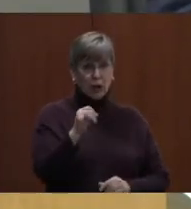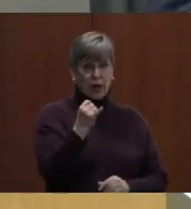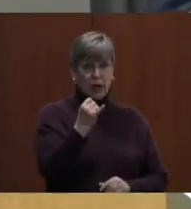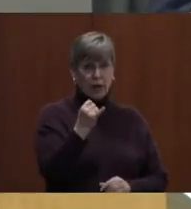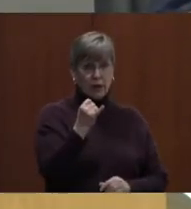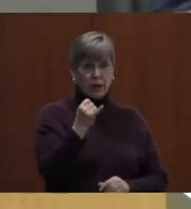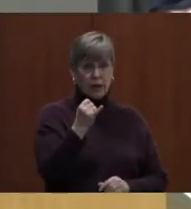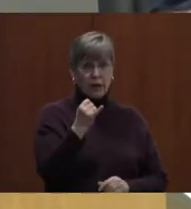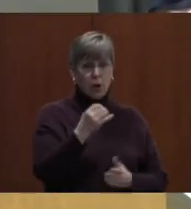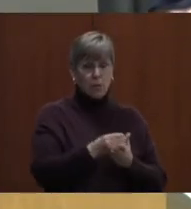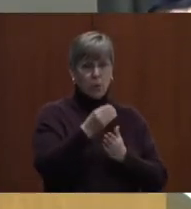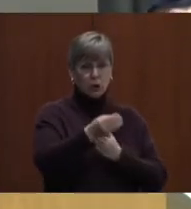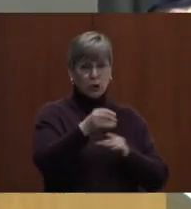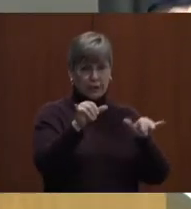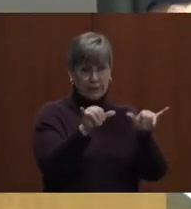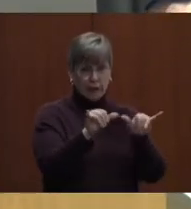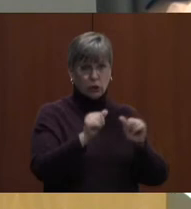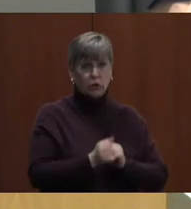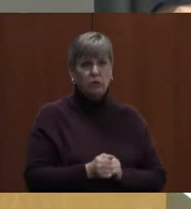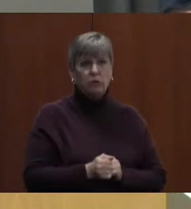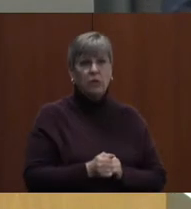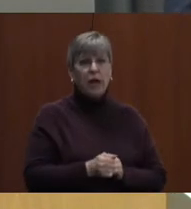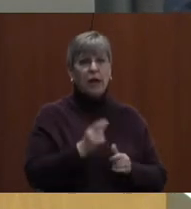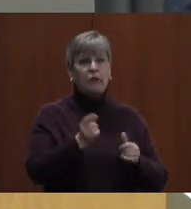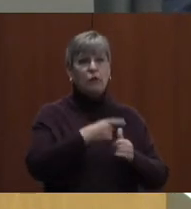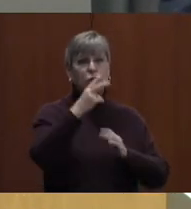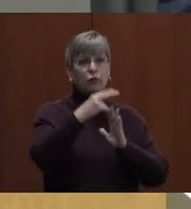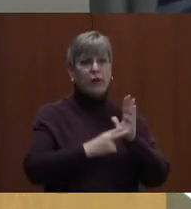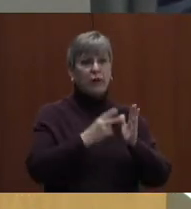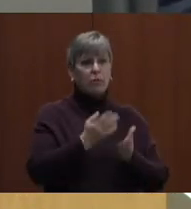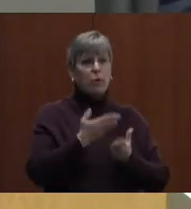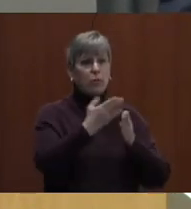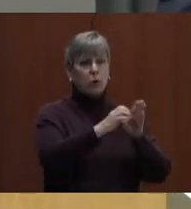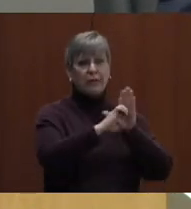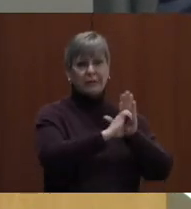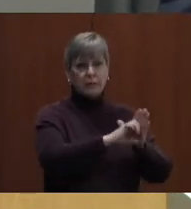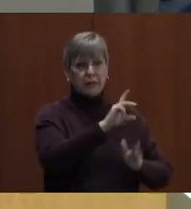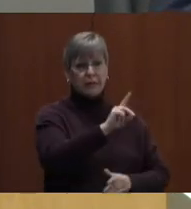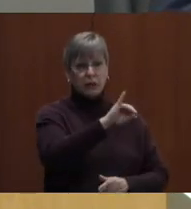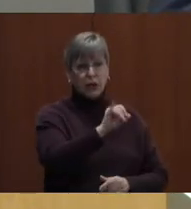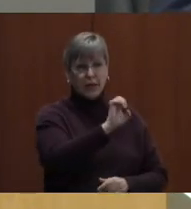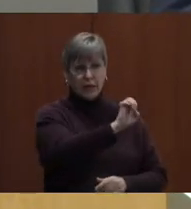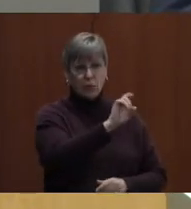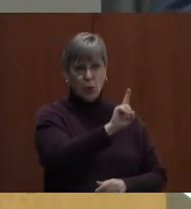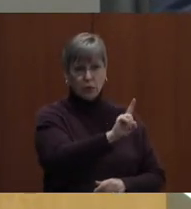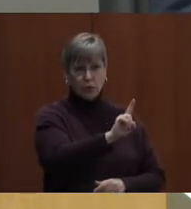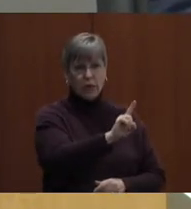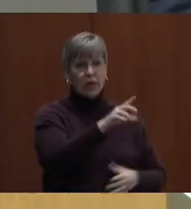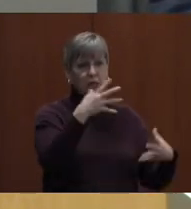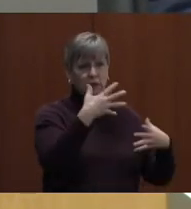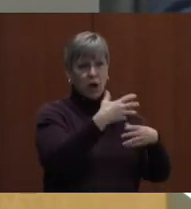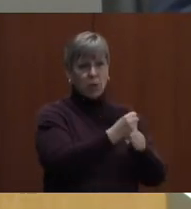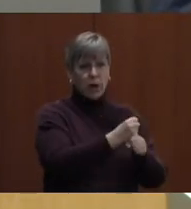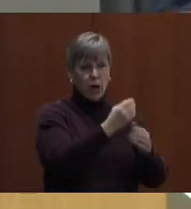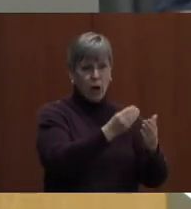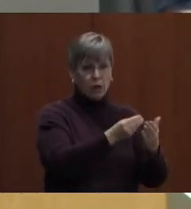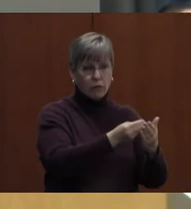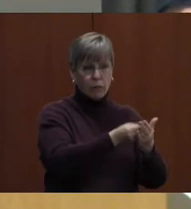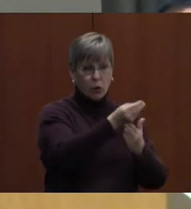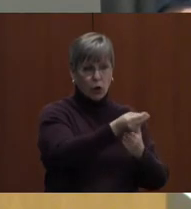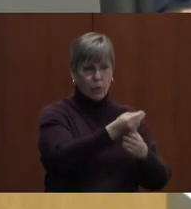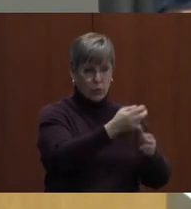entitled Purchasing Standards, and the first reading of proposed exhibit DJ-E-1, entitled Summary of Procurement